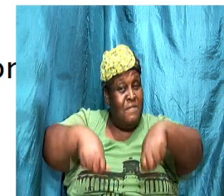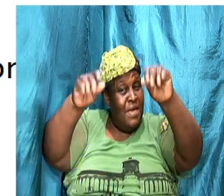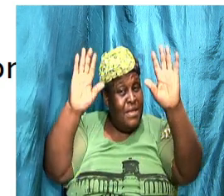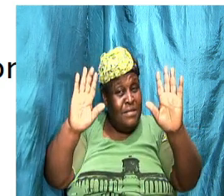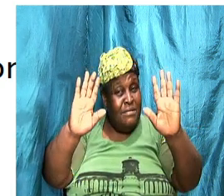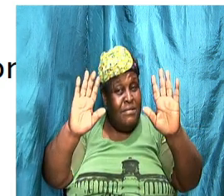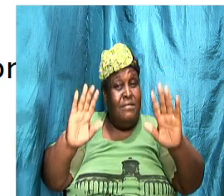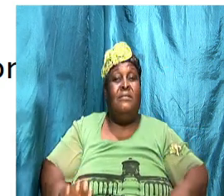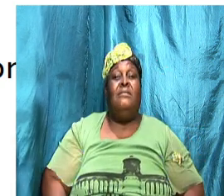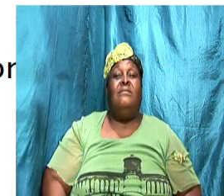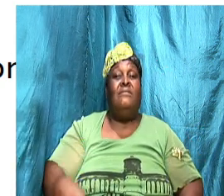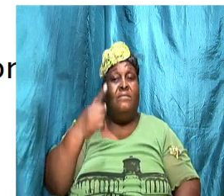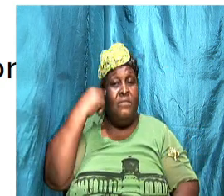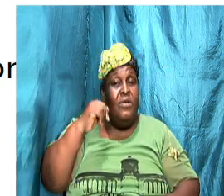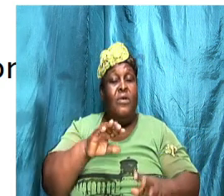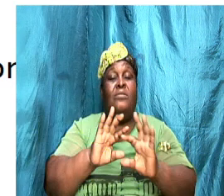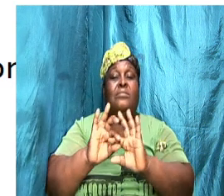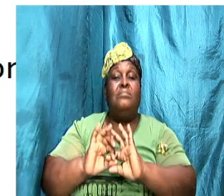your relationship